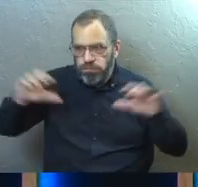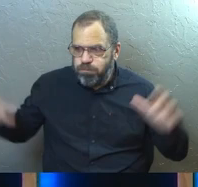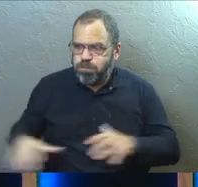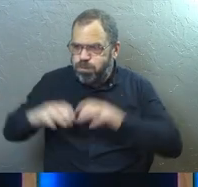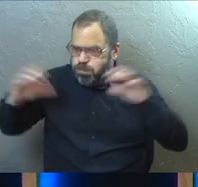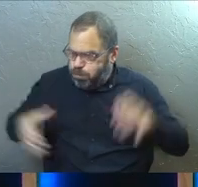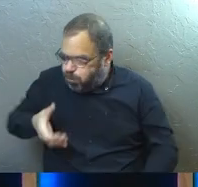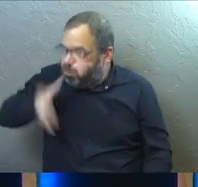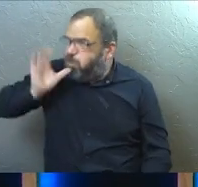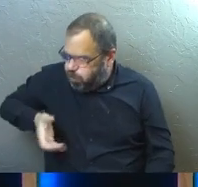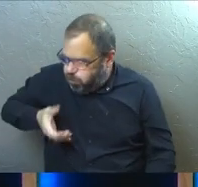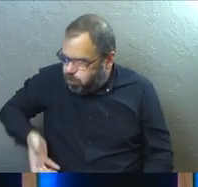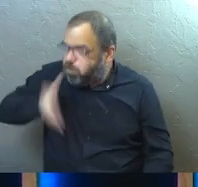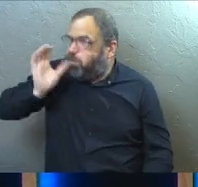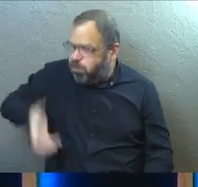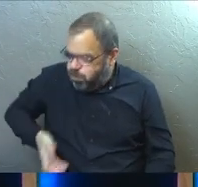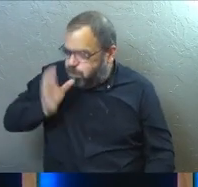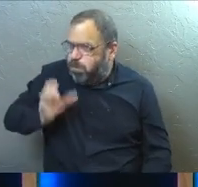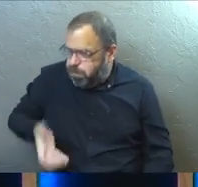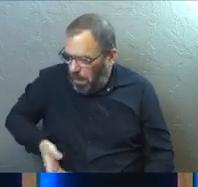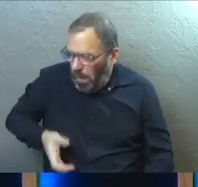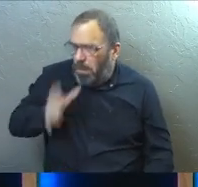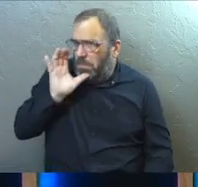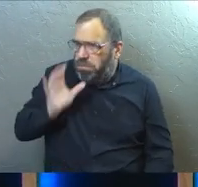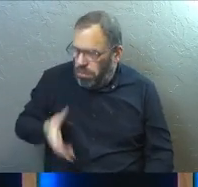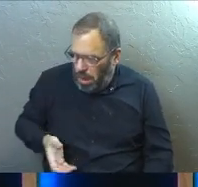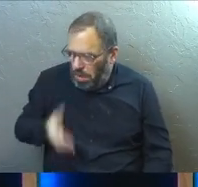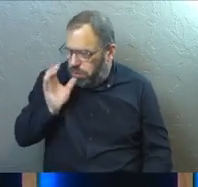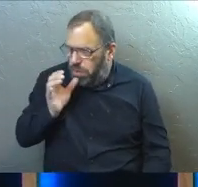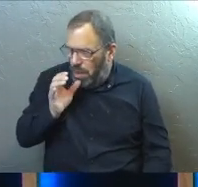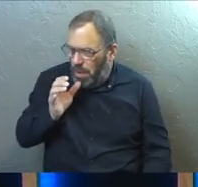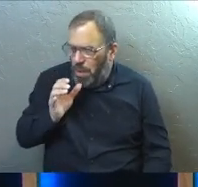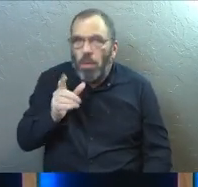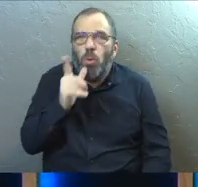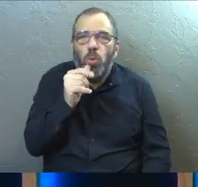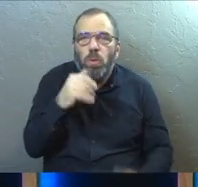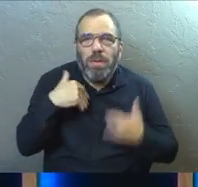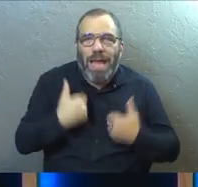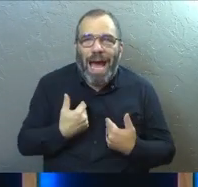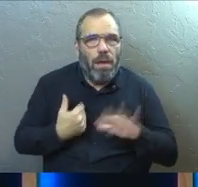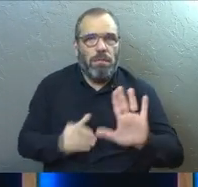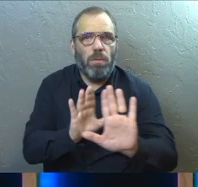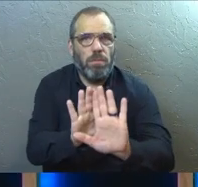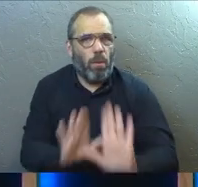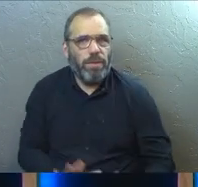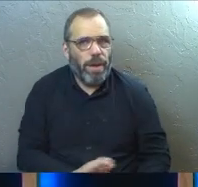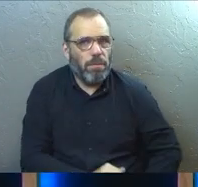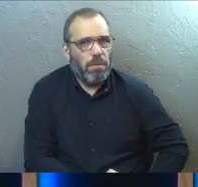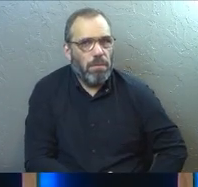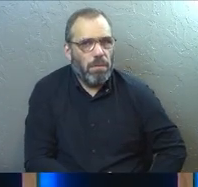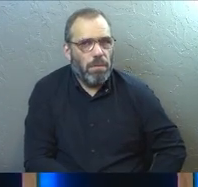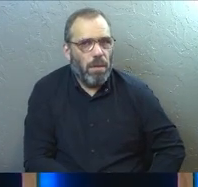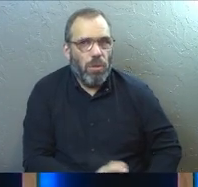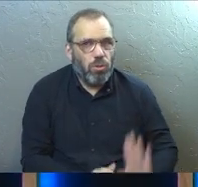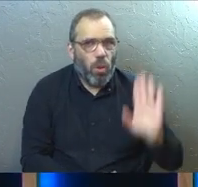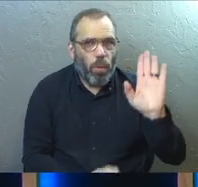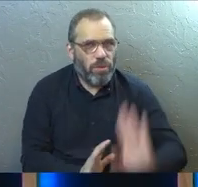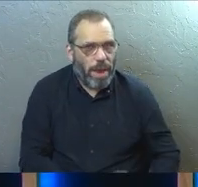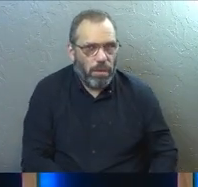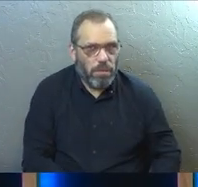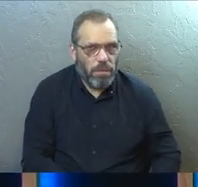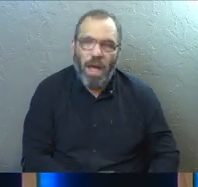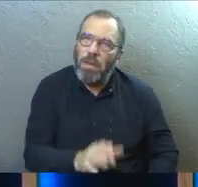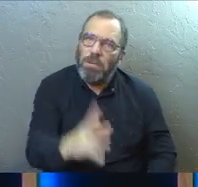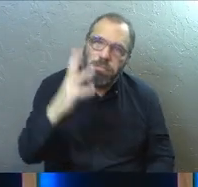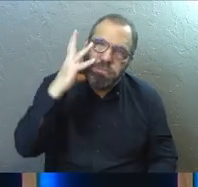hopeless. Who's exhausted and hopeless today? Don't raise your hand. But I know, like we've all been there,